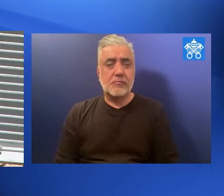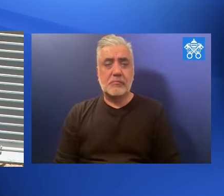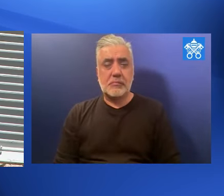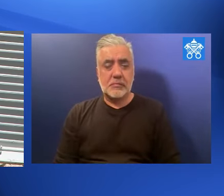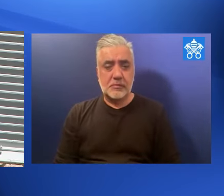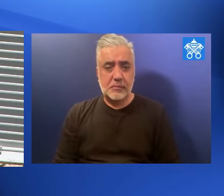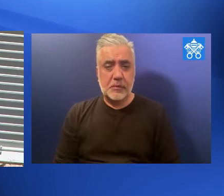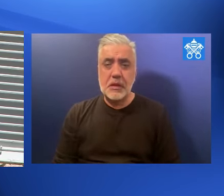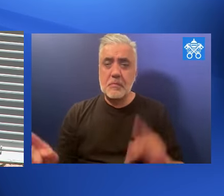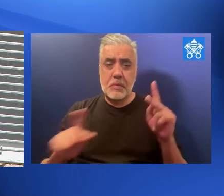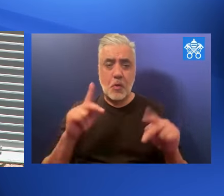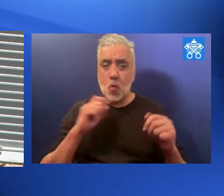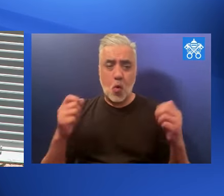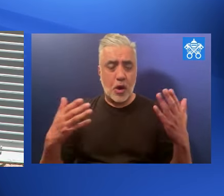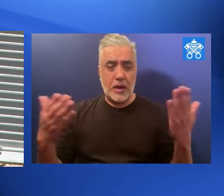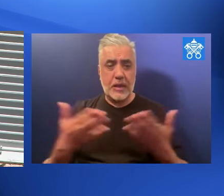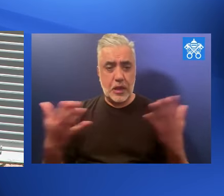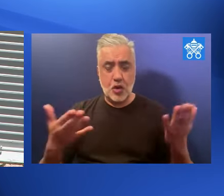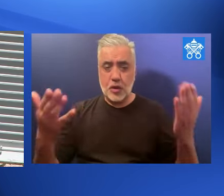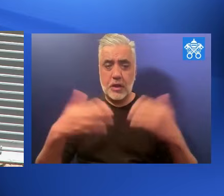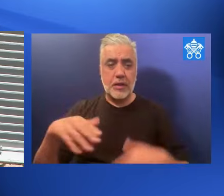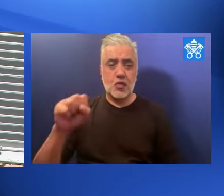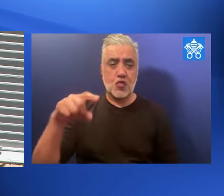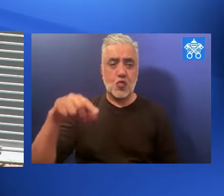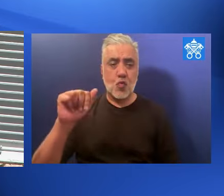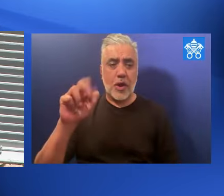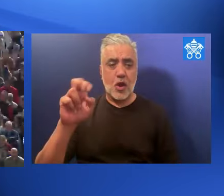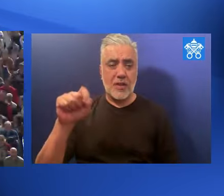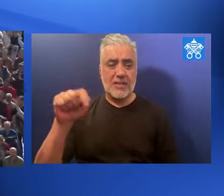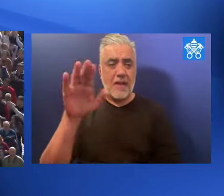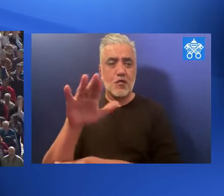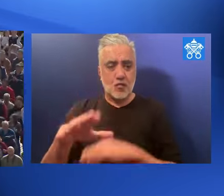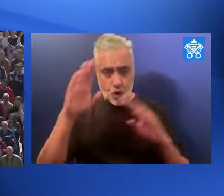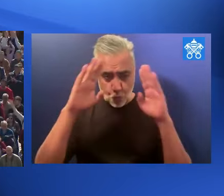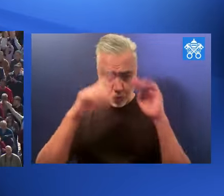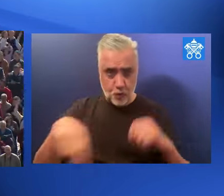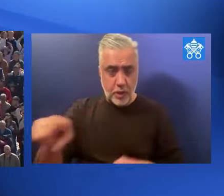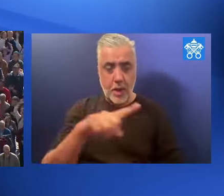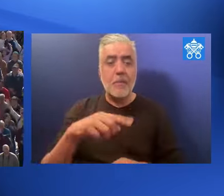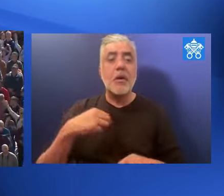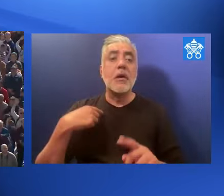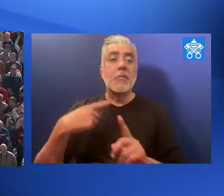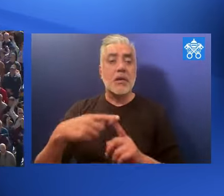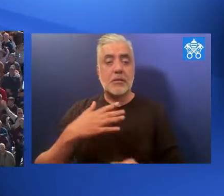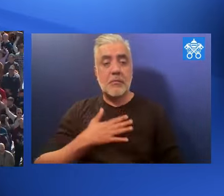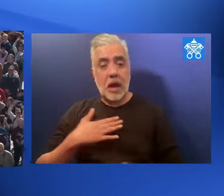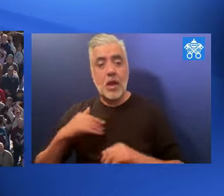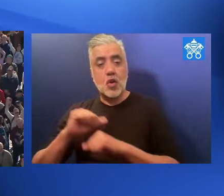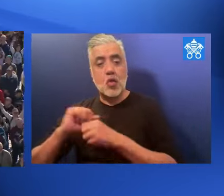and ranchers who are present in the square. This afternoon,